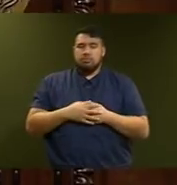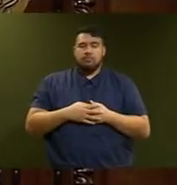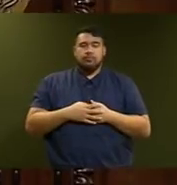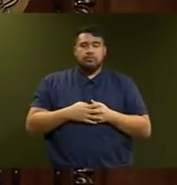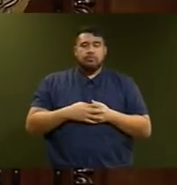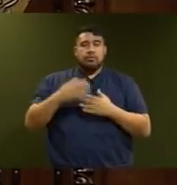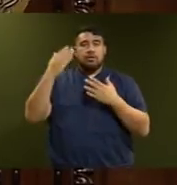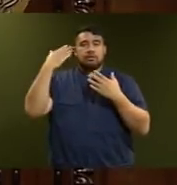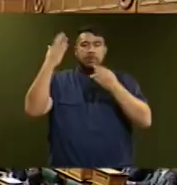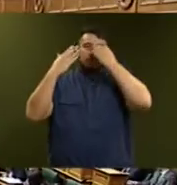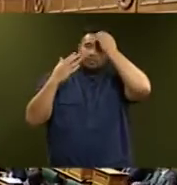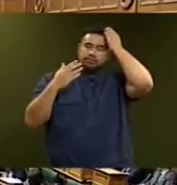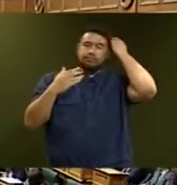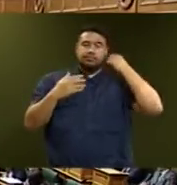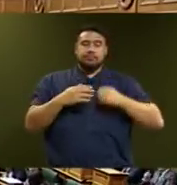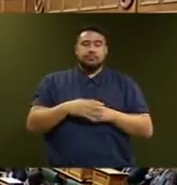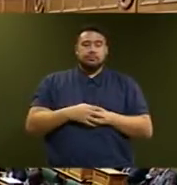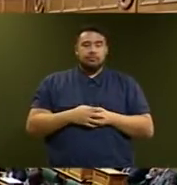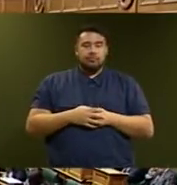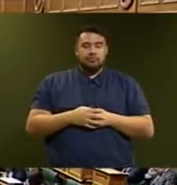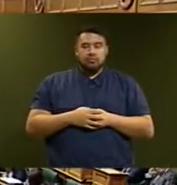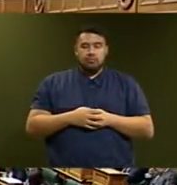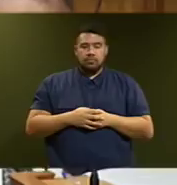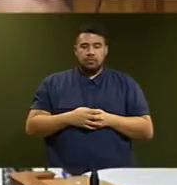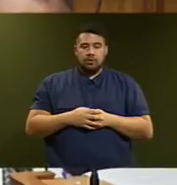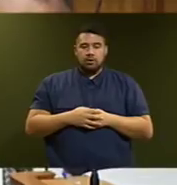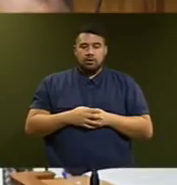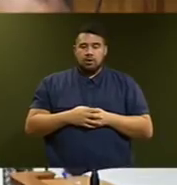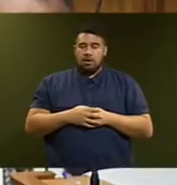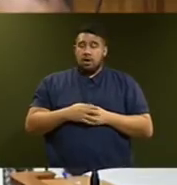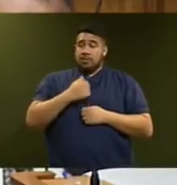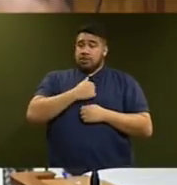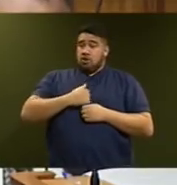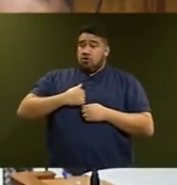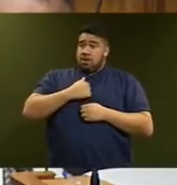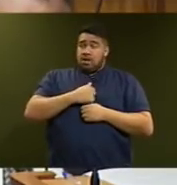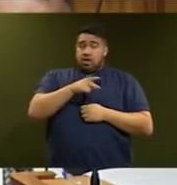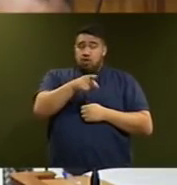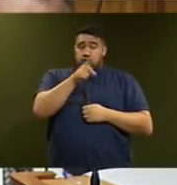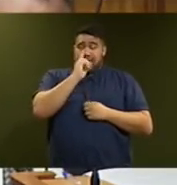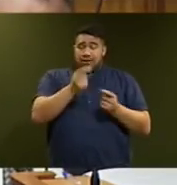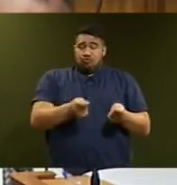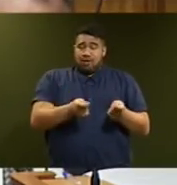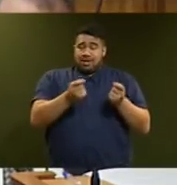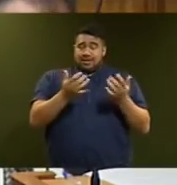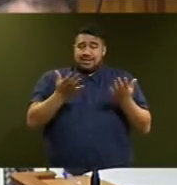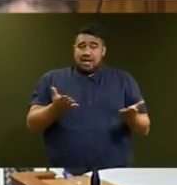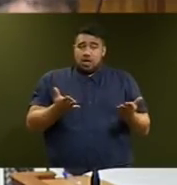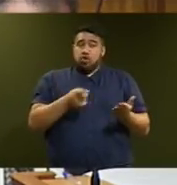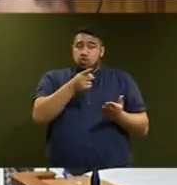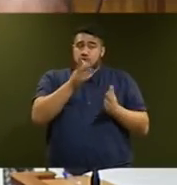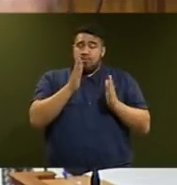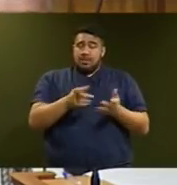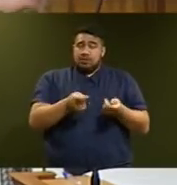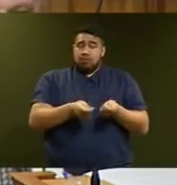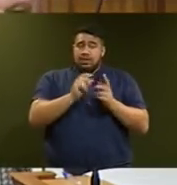point of order of the... With Mr Browning can't belatedly raise that issue. He has to raise his point of order at the time. He didn't.